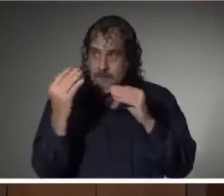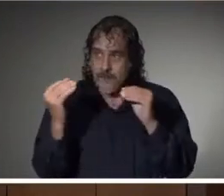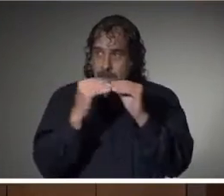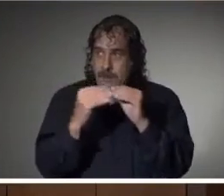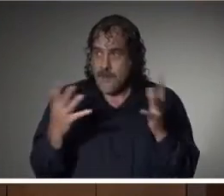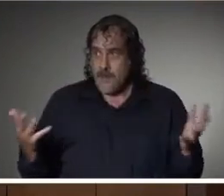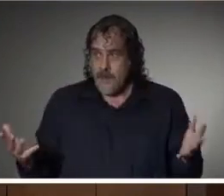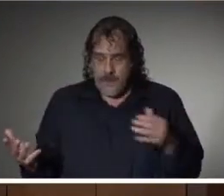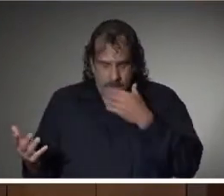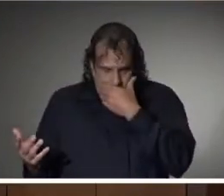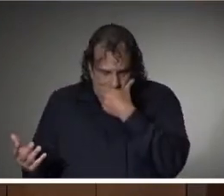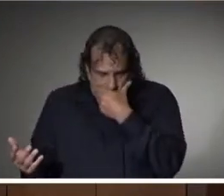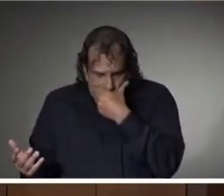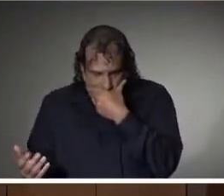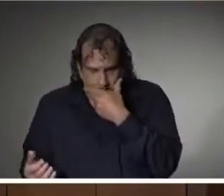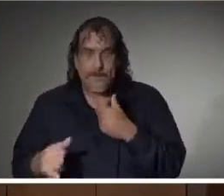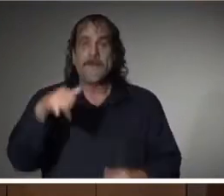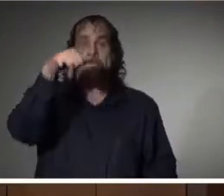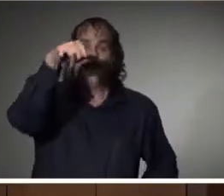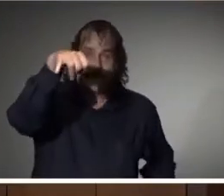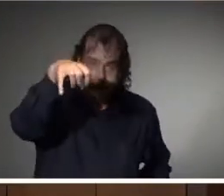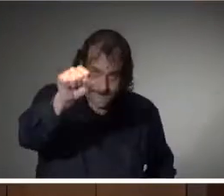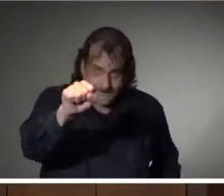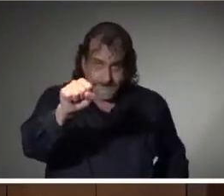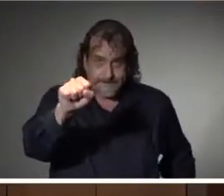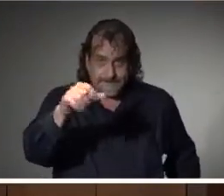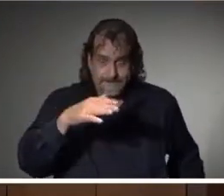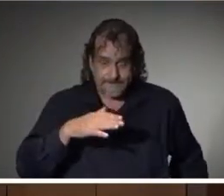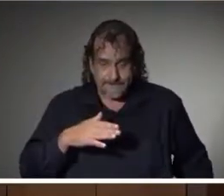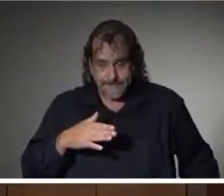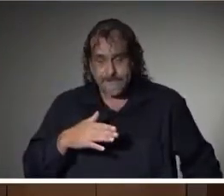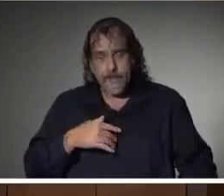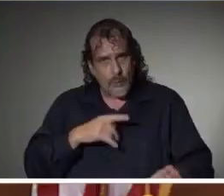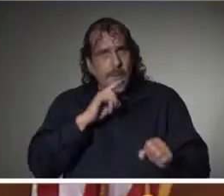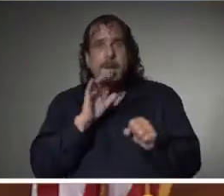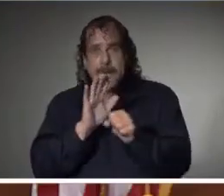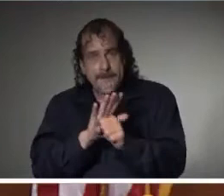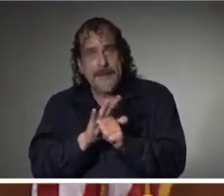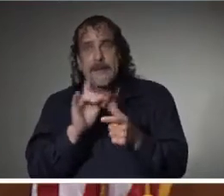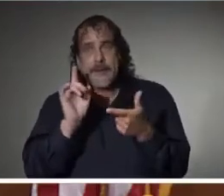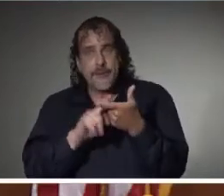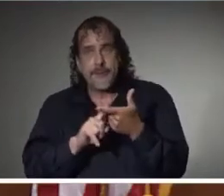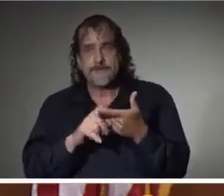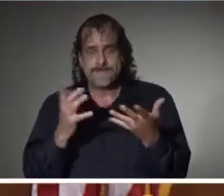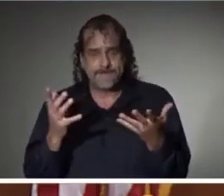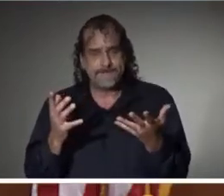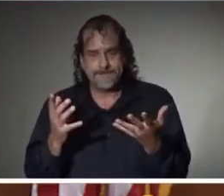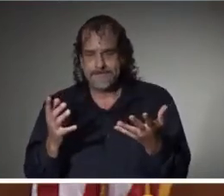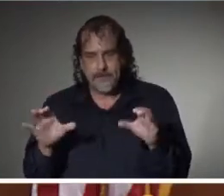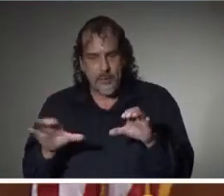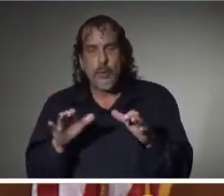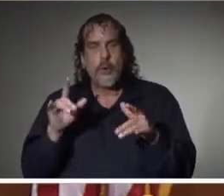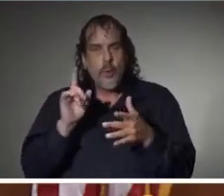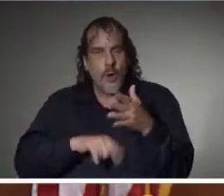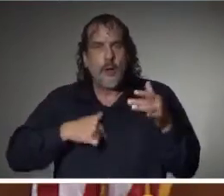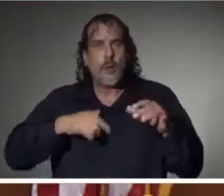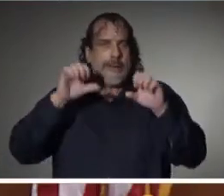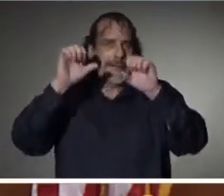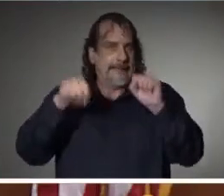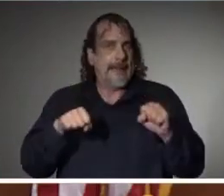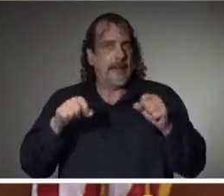The answer to your second question is yes. We are committed to doing everything that we possibly can to